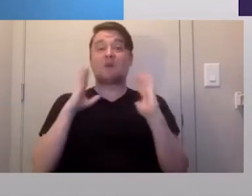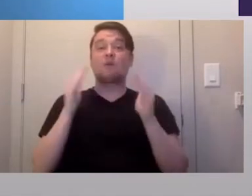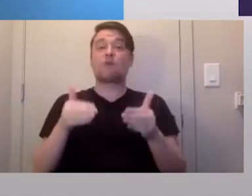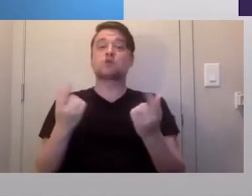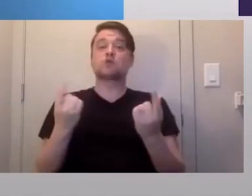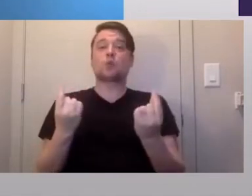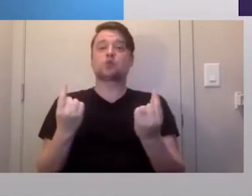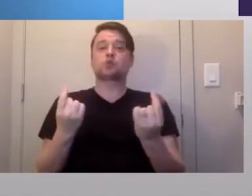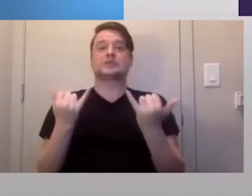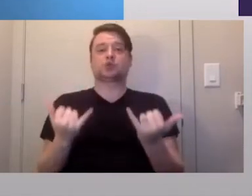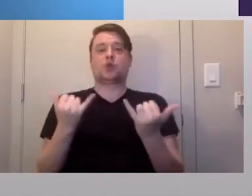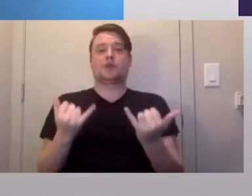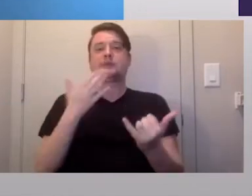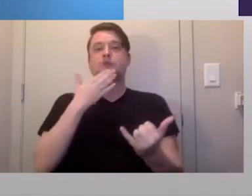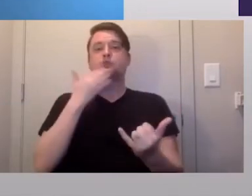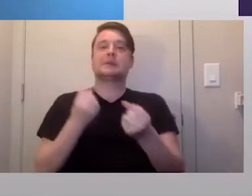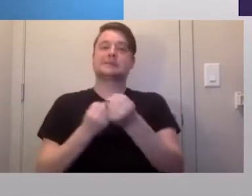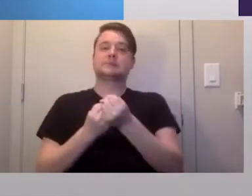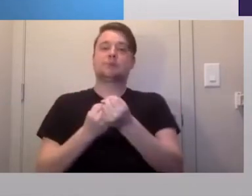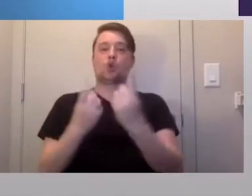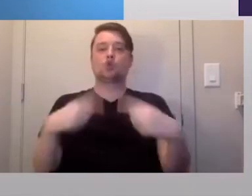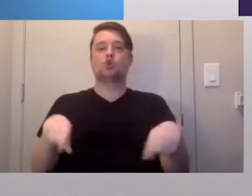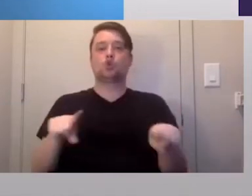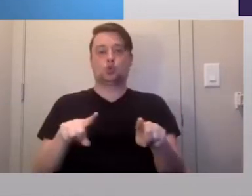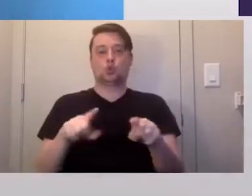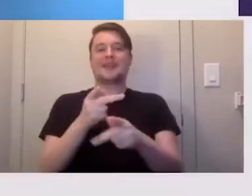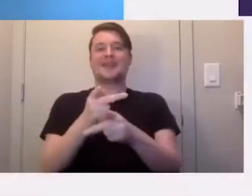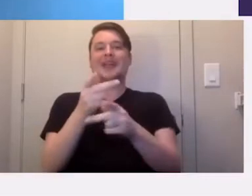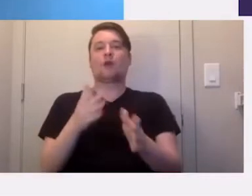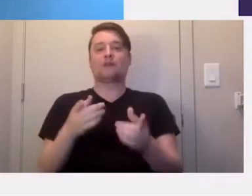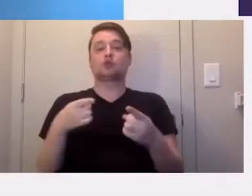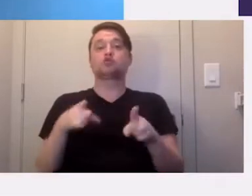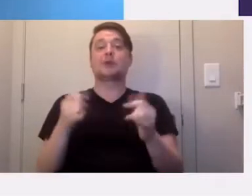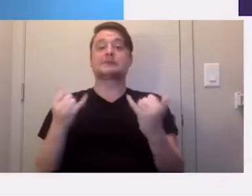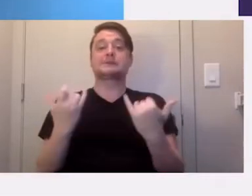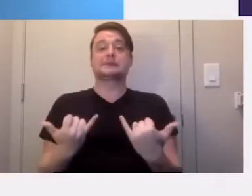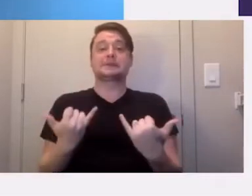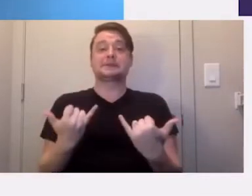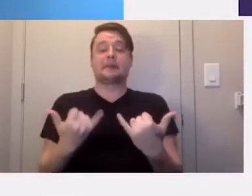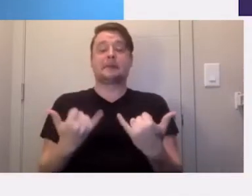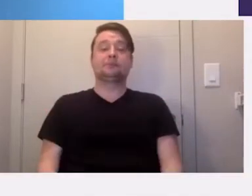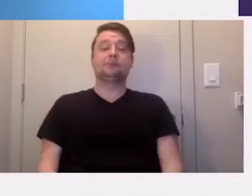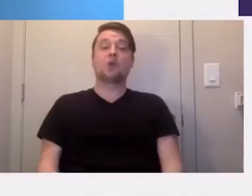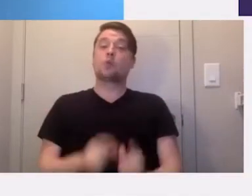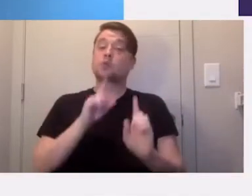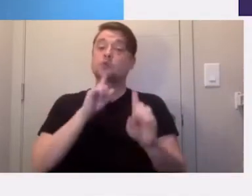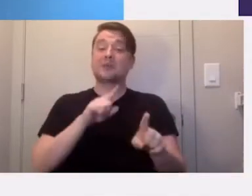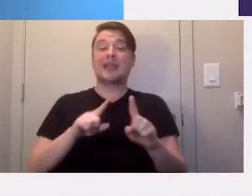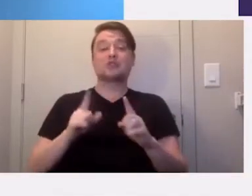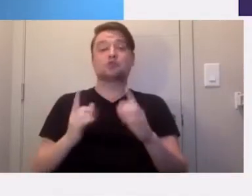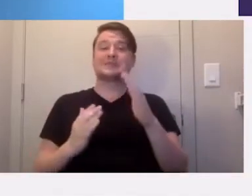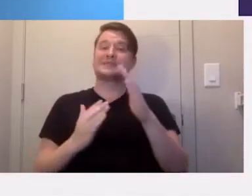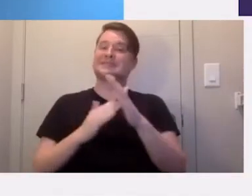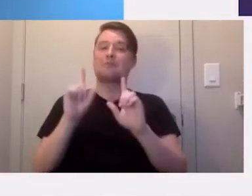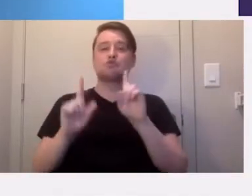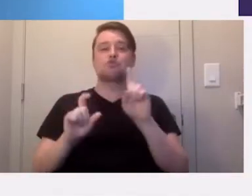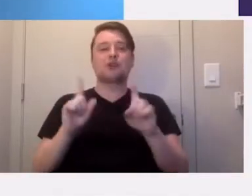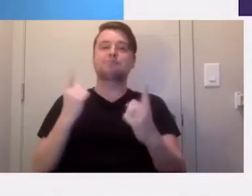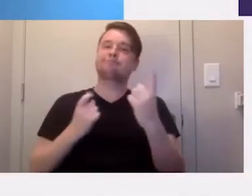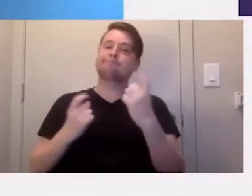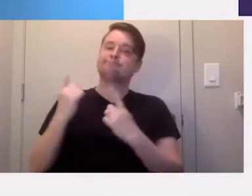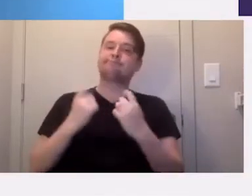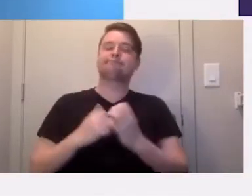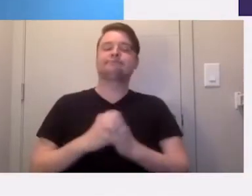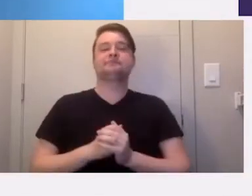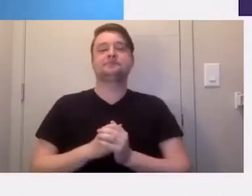done currently to best support you, caregivers, during this time. We will be answering the top questions you have been asking.